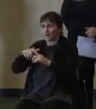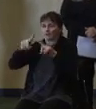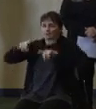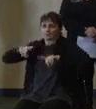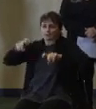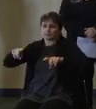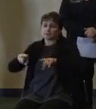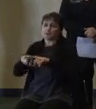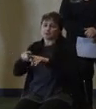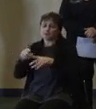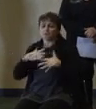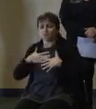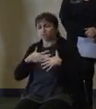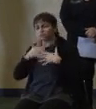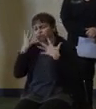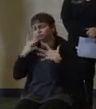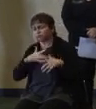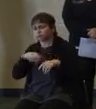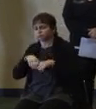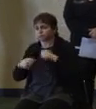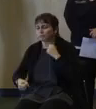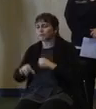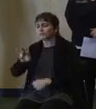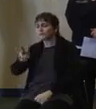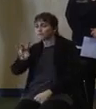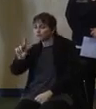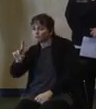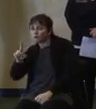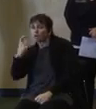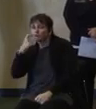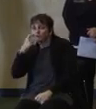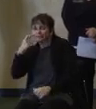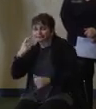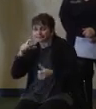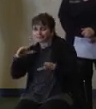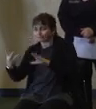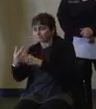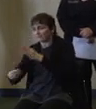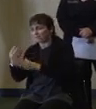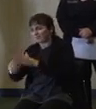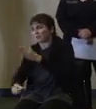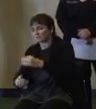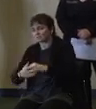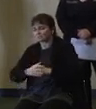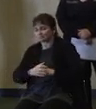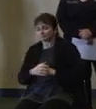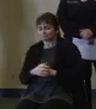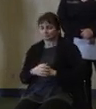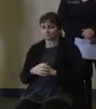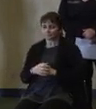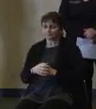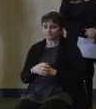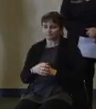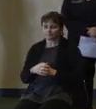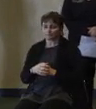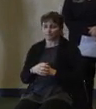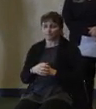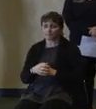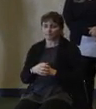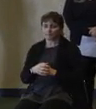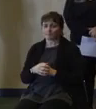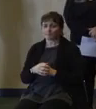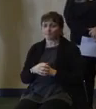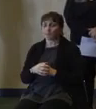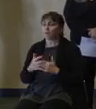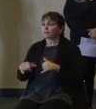of hearts, the loss of another 71 newly confirmed brothers and sisters from our New Jersey family. As of this